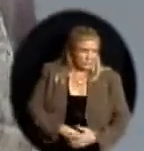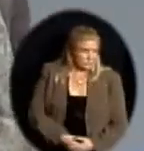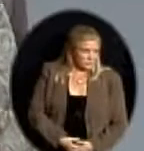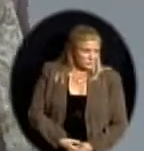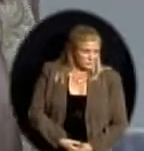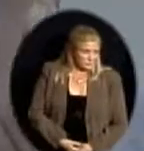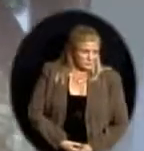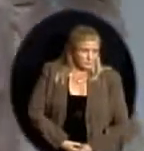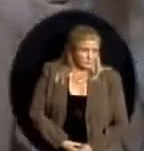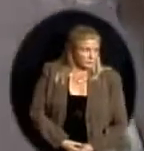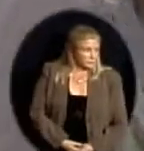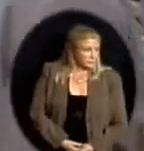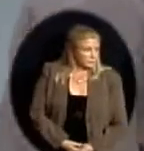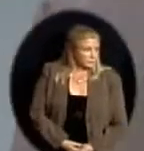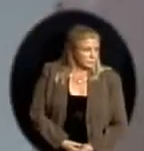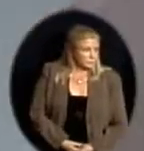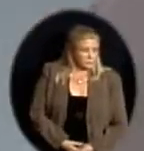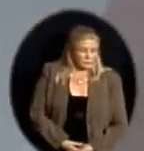Dr. Heinen?